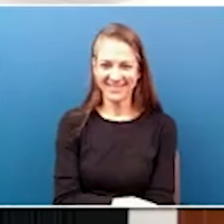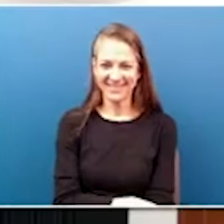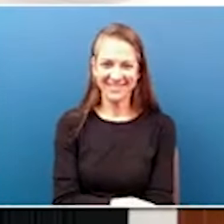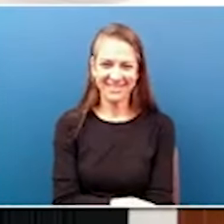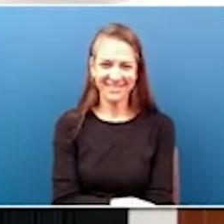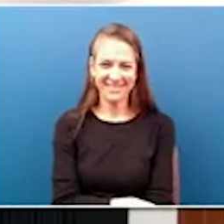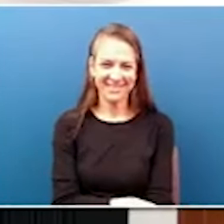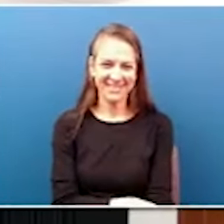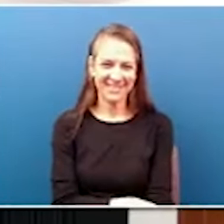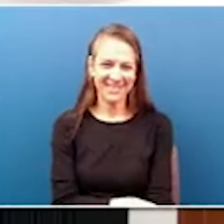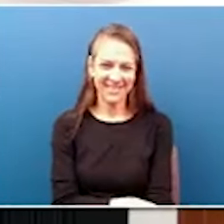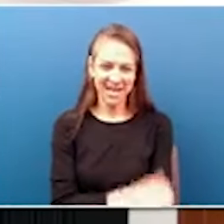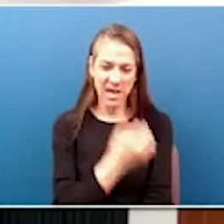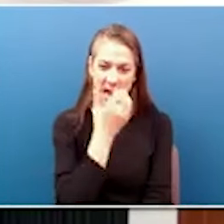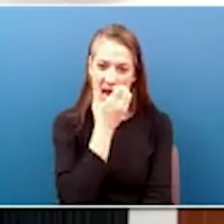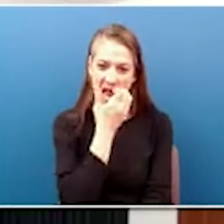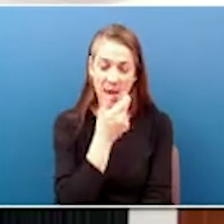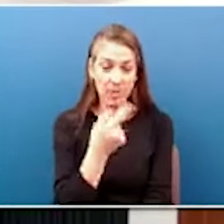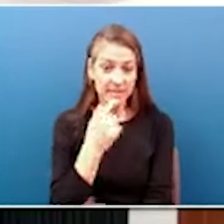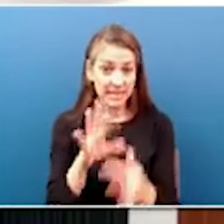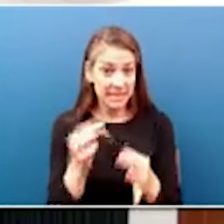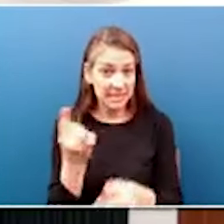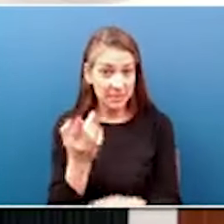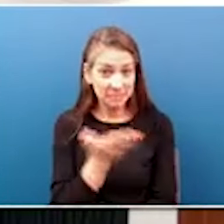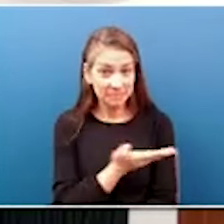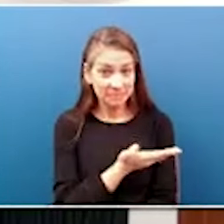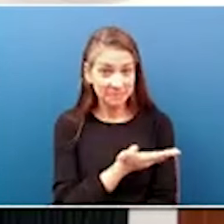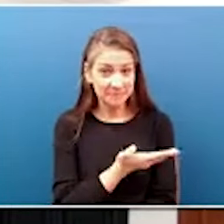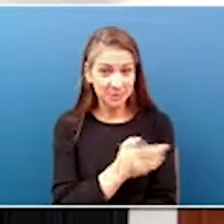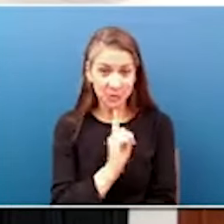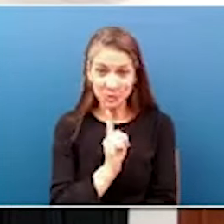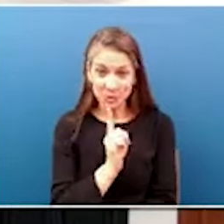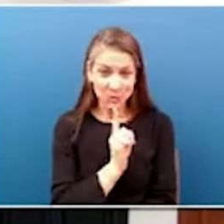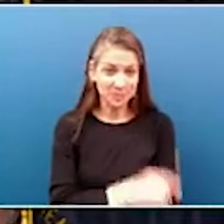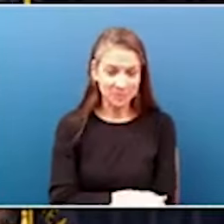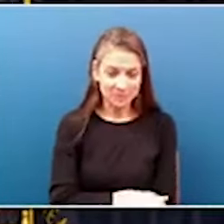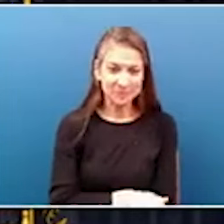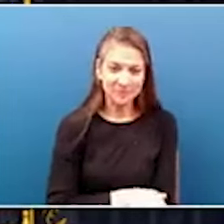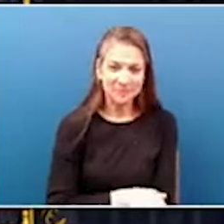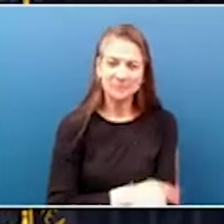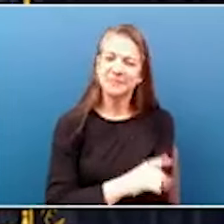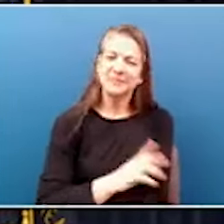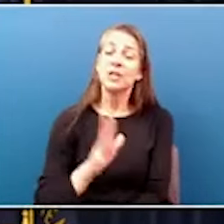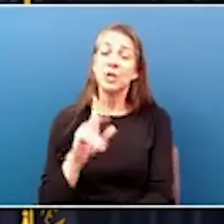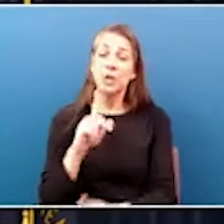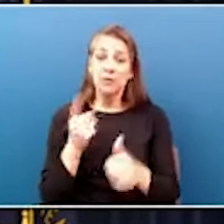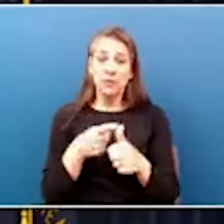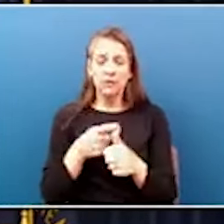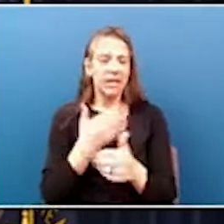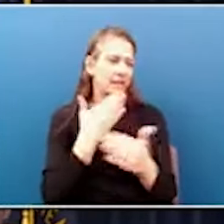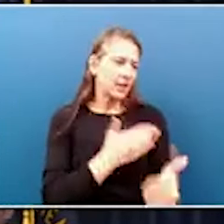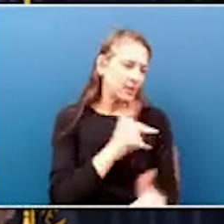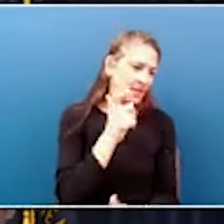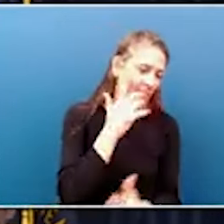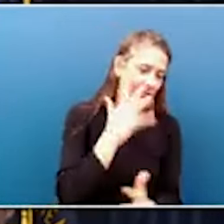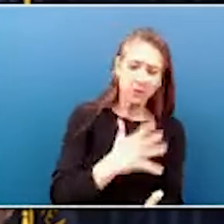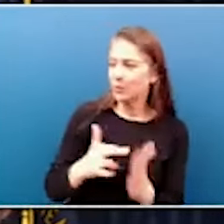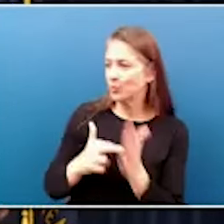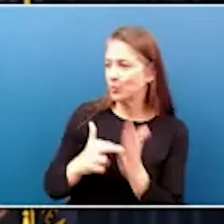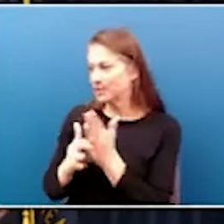You want to mention any words? Representative, do you want to share? Thank you so much. First and foremost, thank you, Governor, Representative Heath.